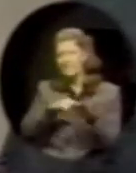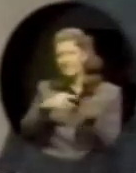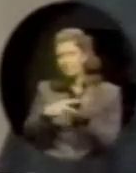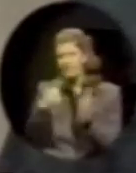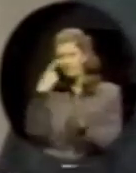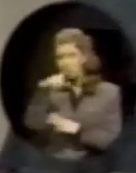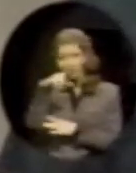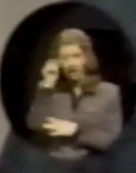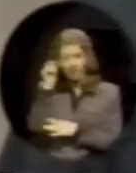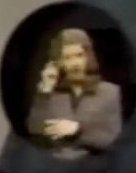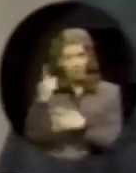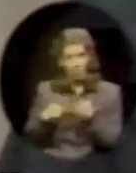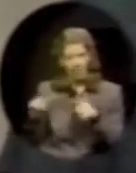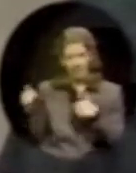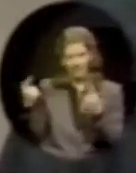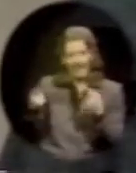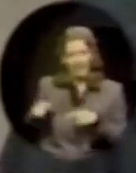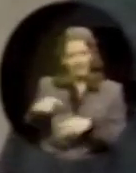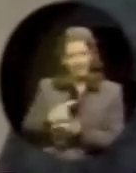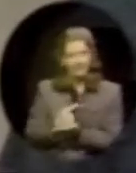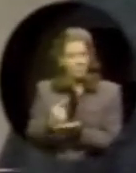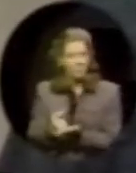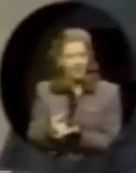Gallaudet. What has happened this week?